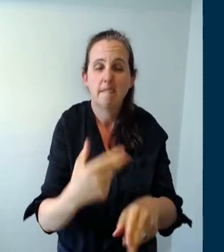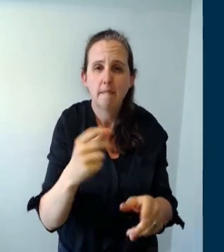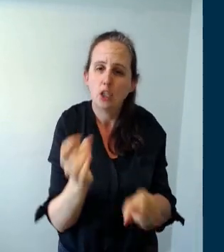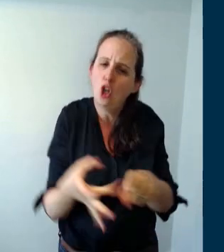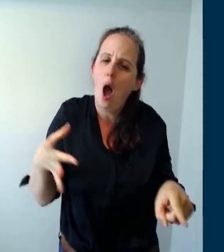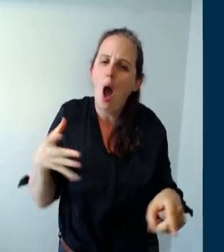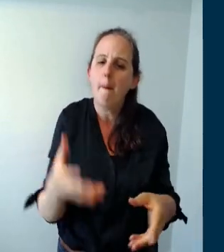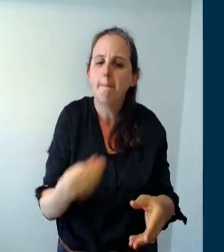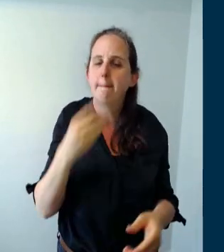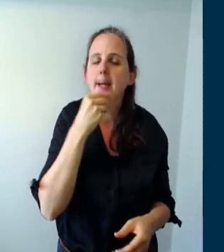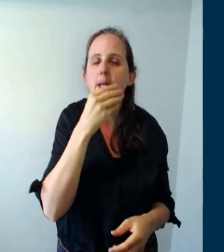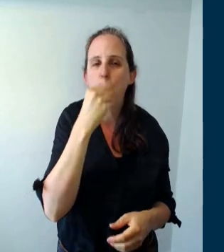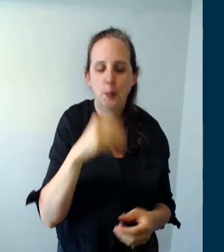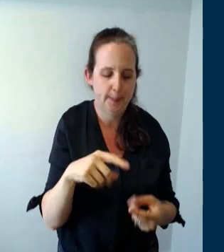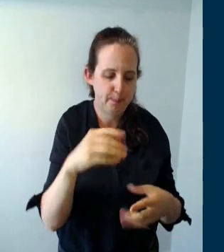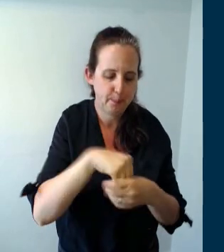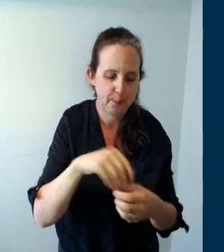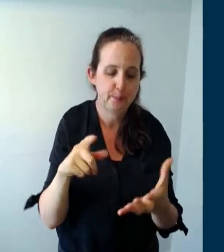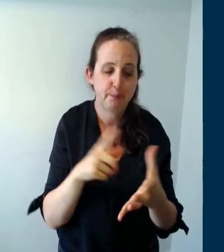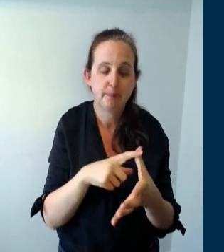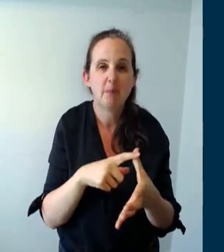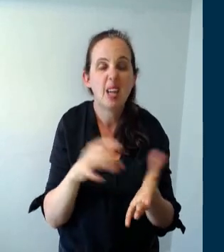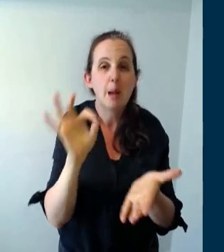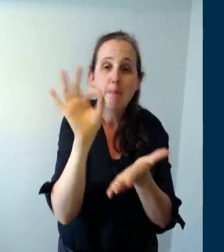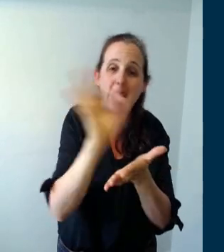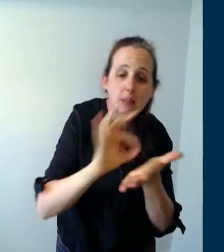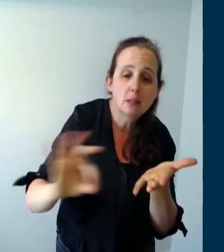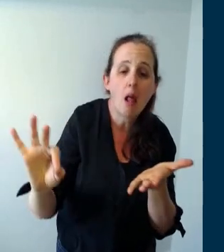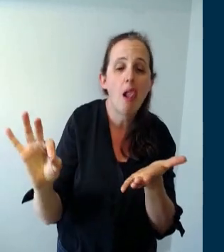you're also going to need either a pencil